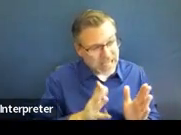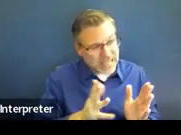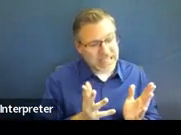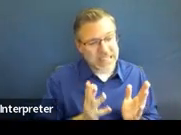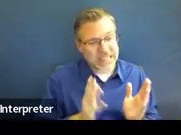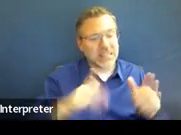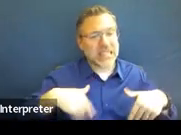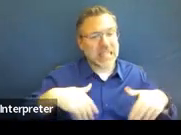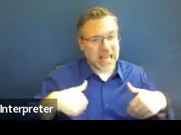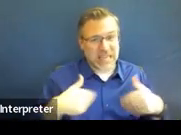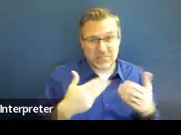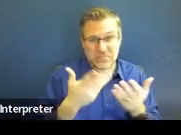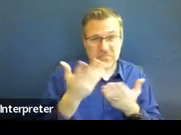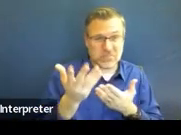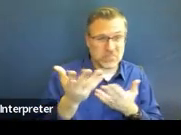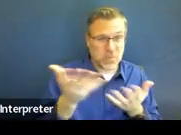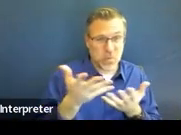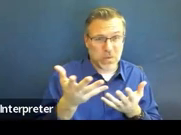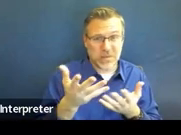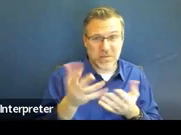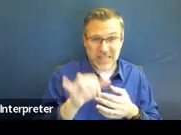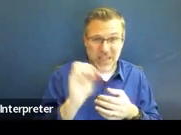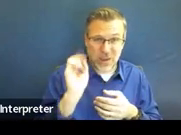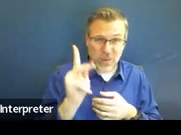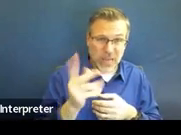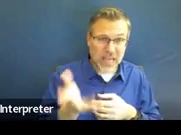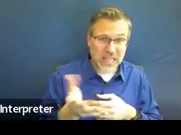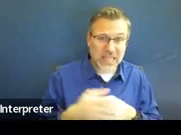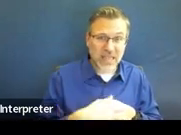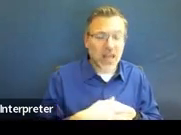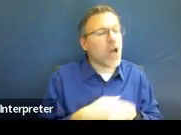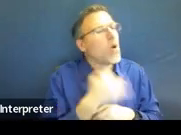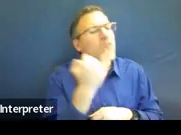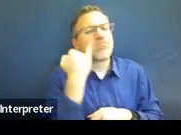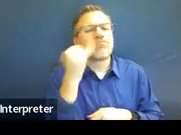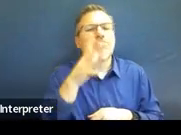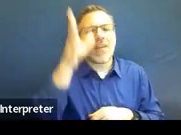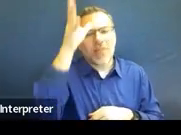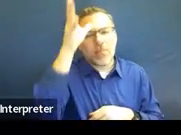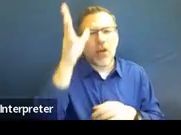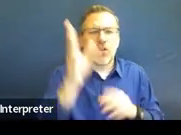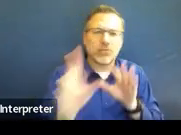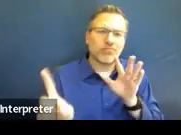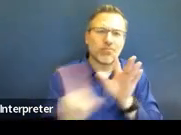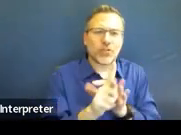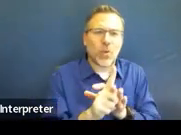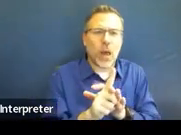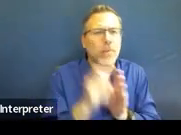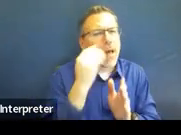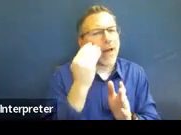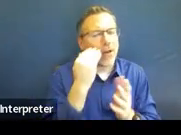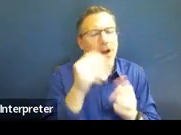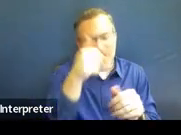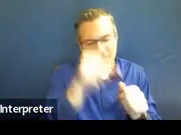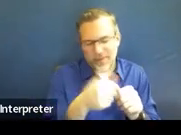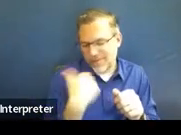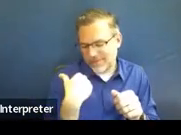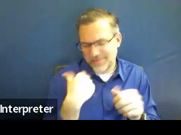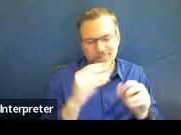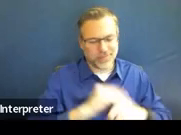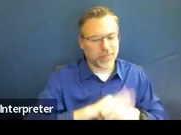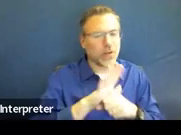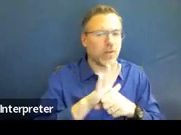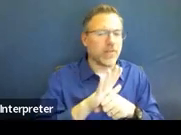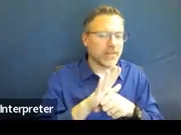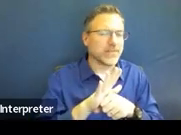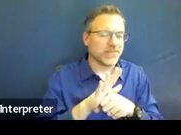I have to say, because they were in attendance of the meeting, and I know, like, during COVID, this was an issue we